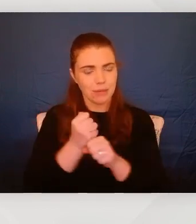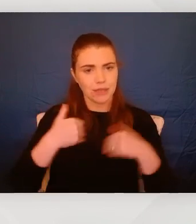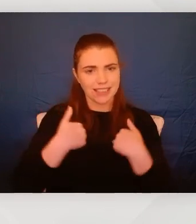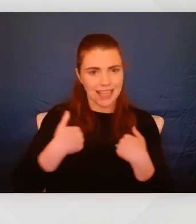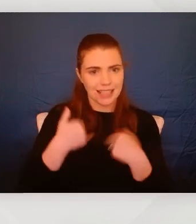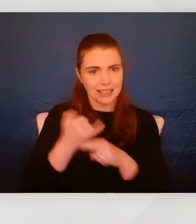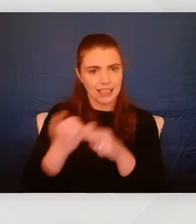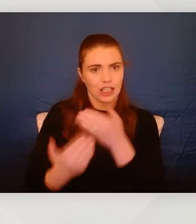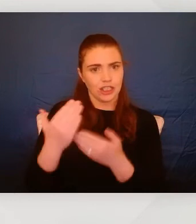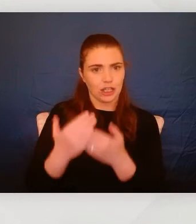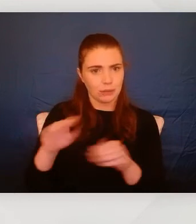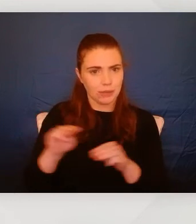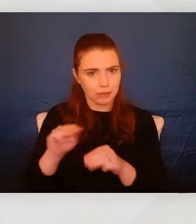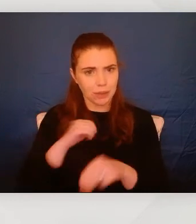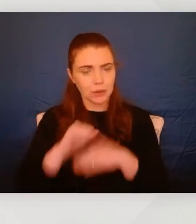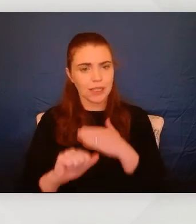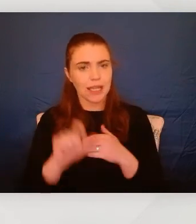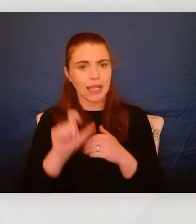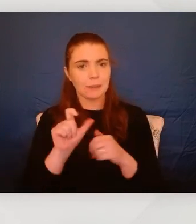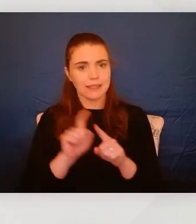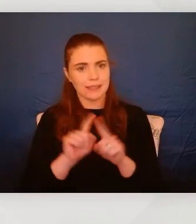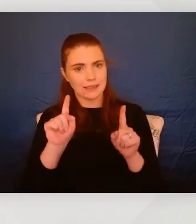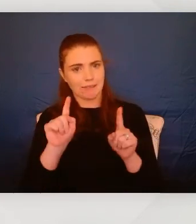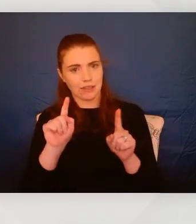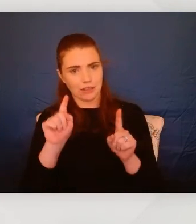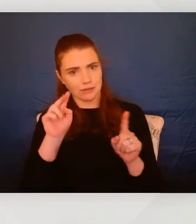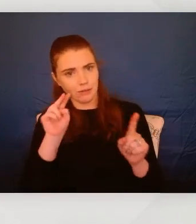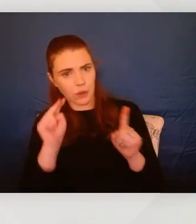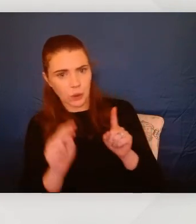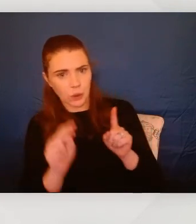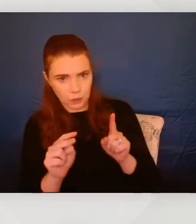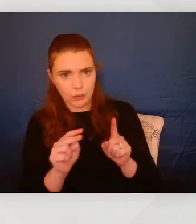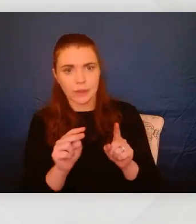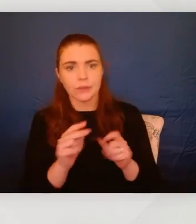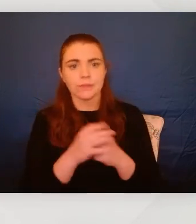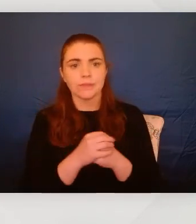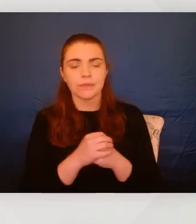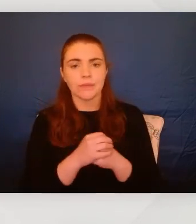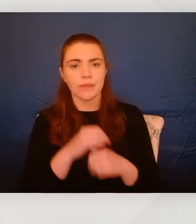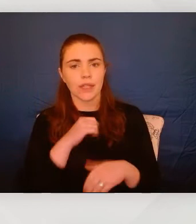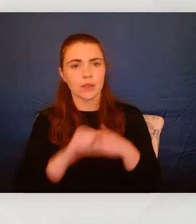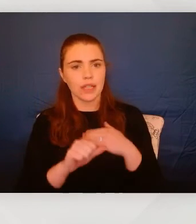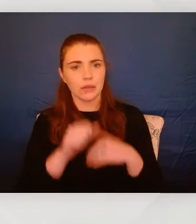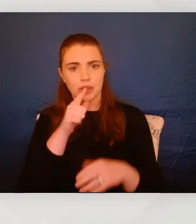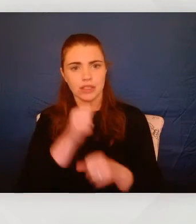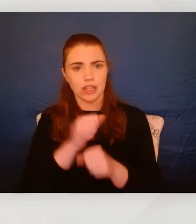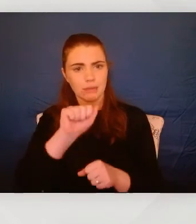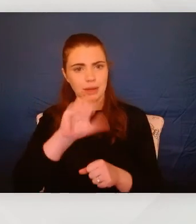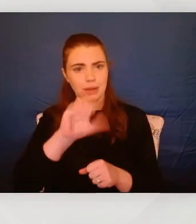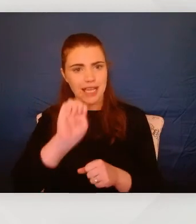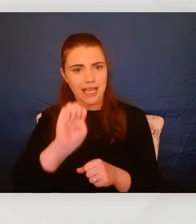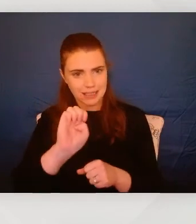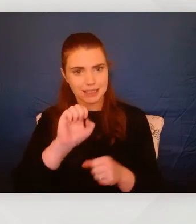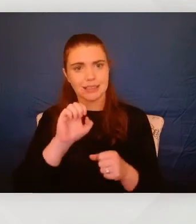people. Today, we're going to take a slightly different angle than we had before. And we're going to look at ACEs and anxiety. So ACEs